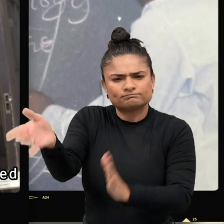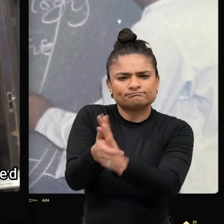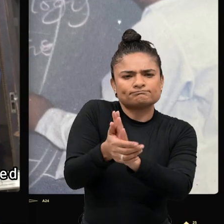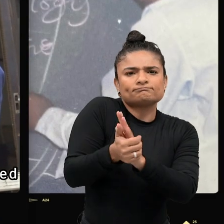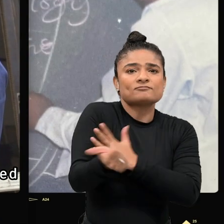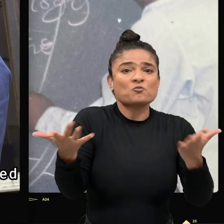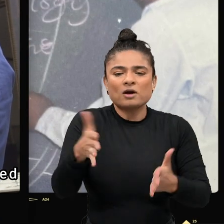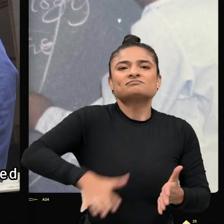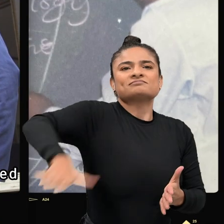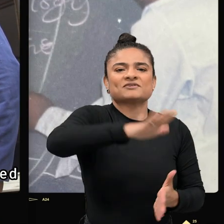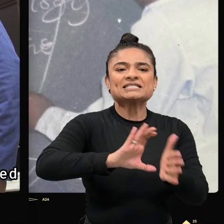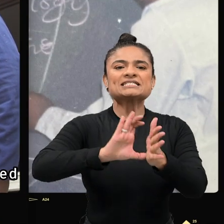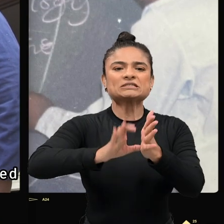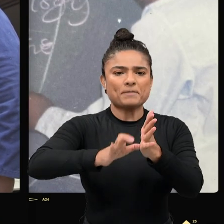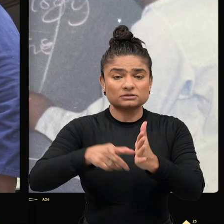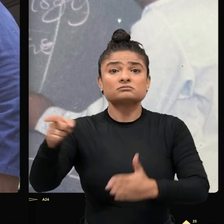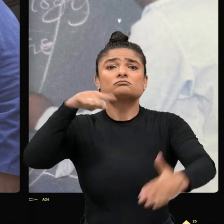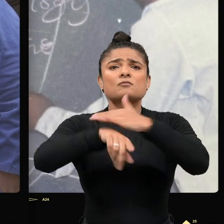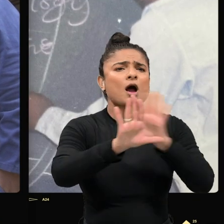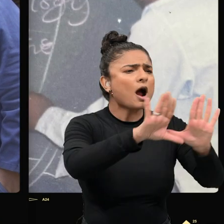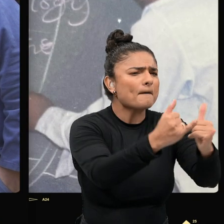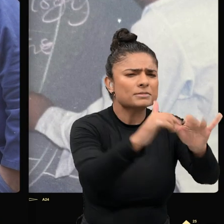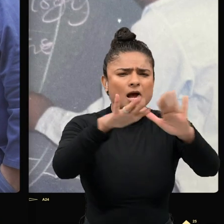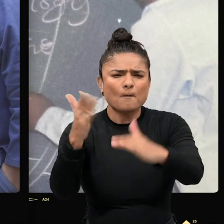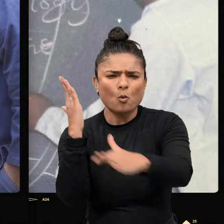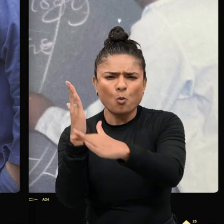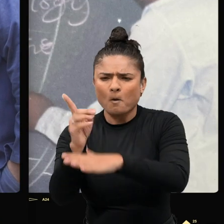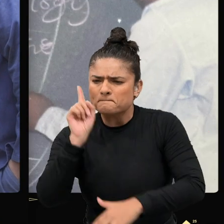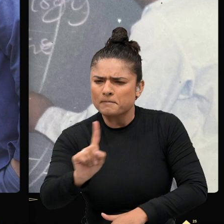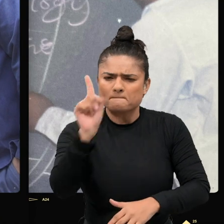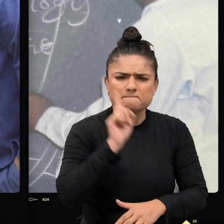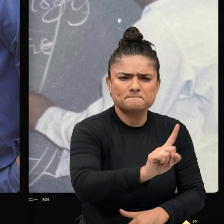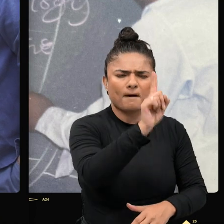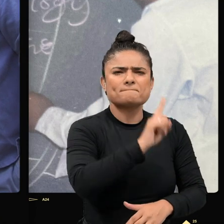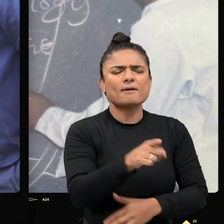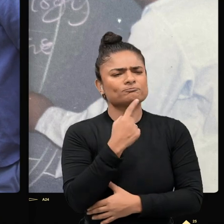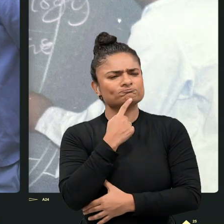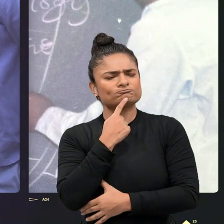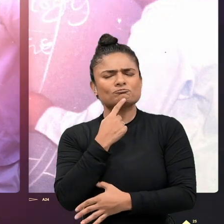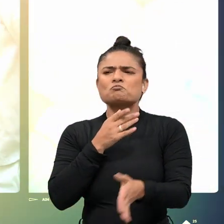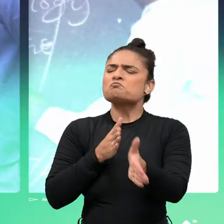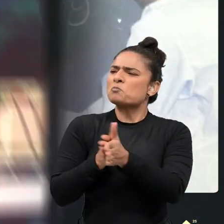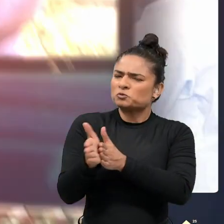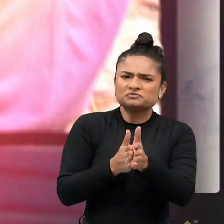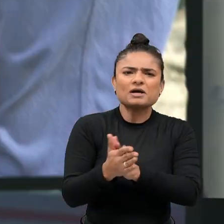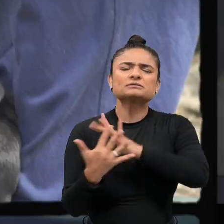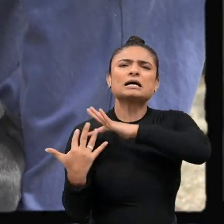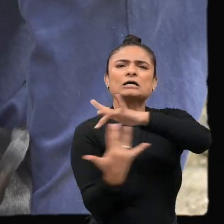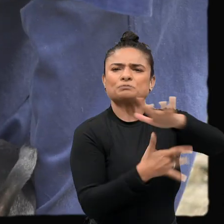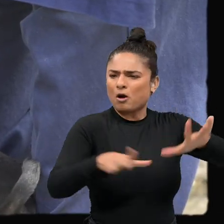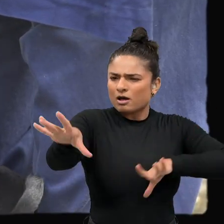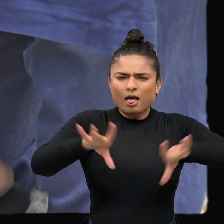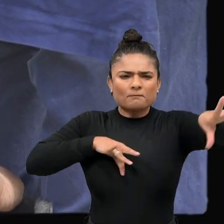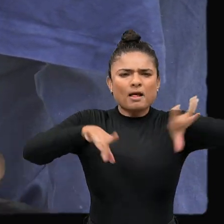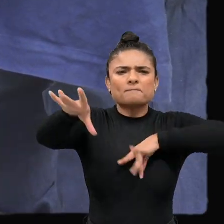expert in the field of disability. He went on to work for various companies and through his journey inspired and motivated